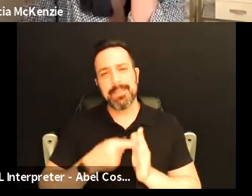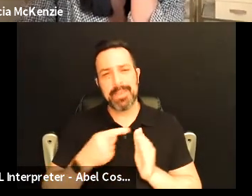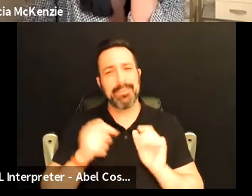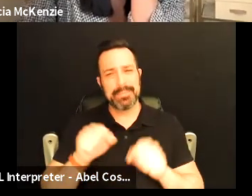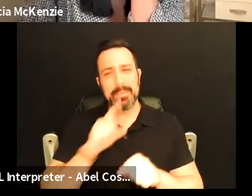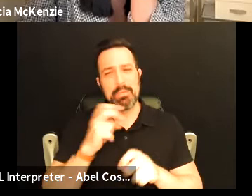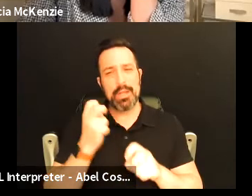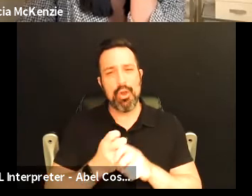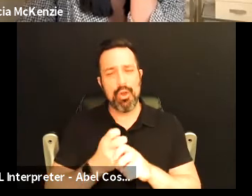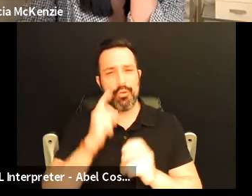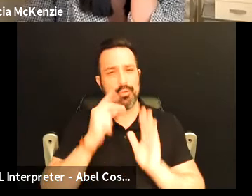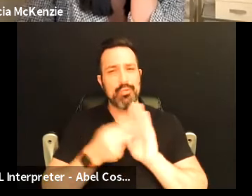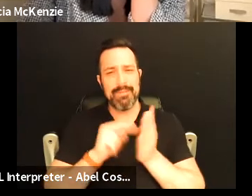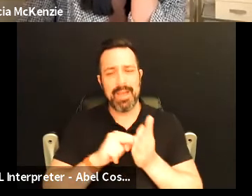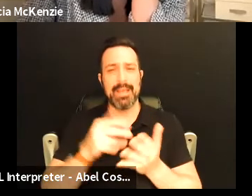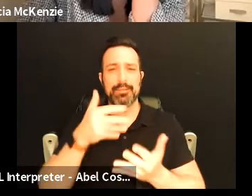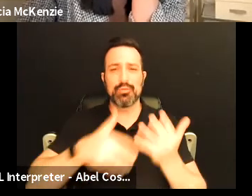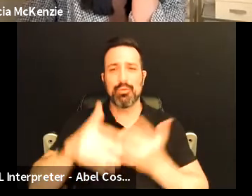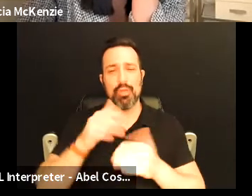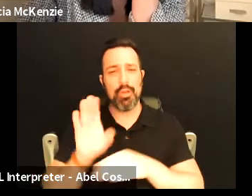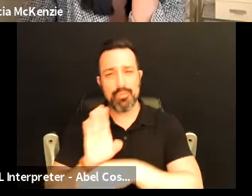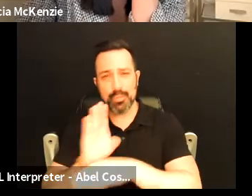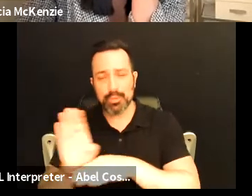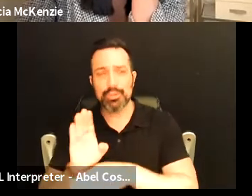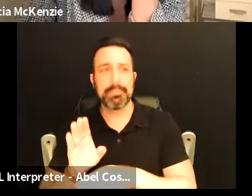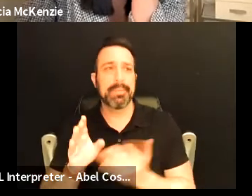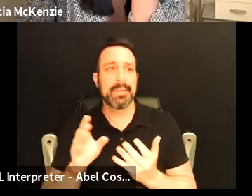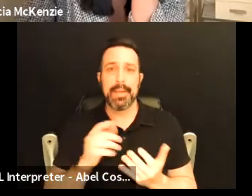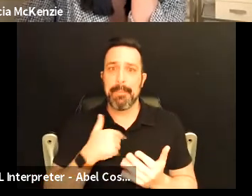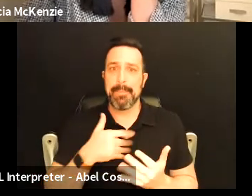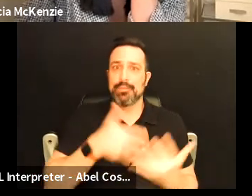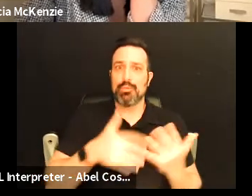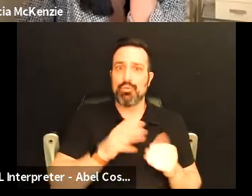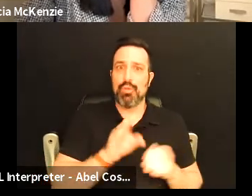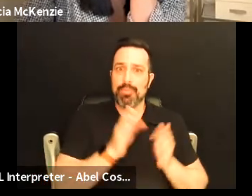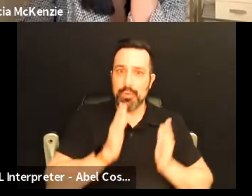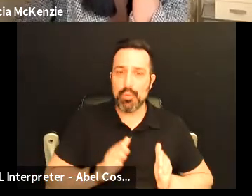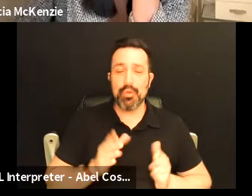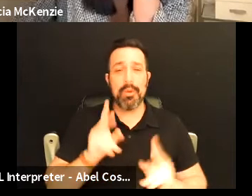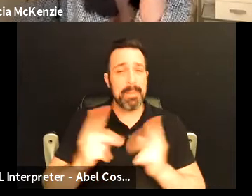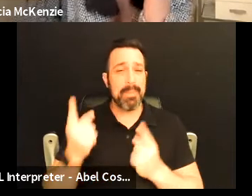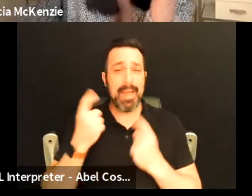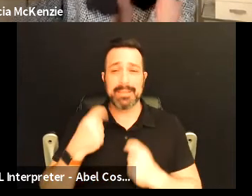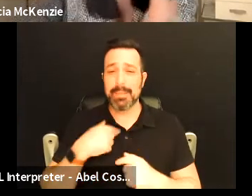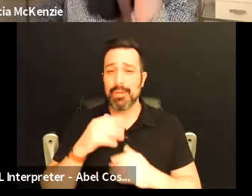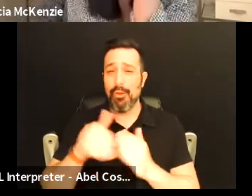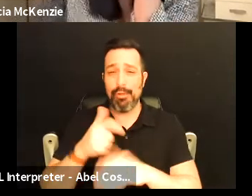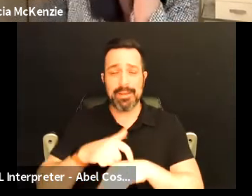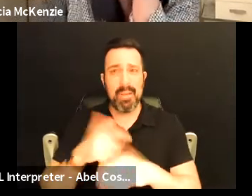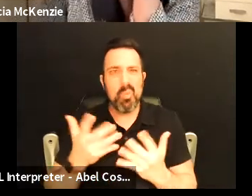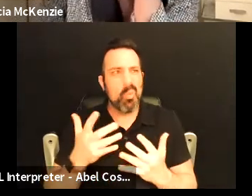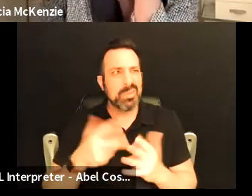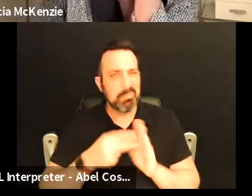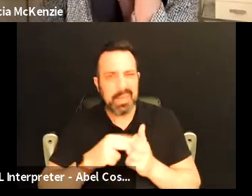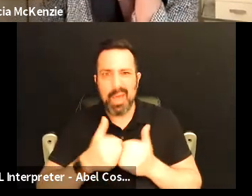be really hard to define social entrepreneurship or being a social entrepreneur and people ask me all the time what it takes to be a